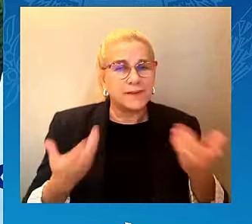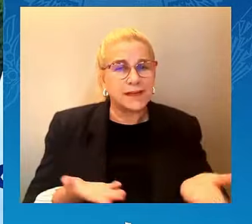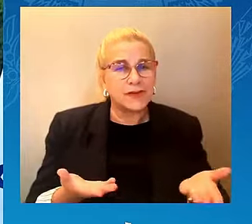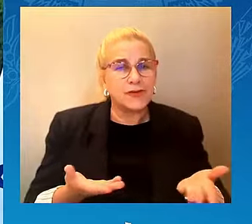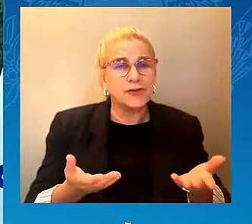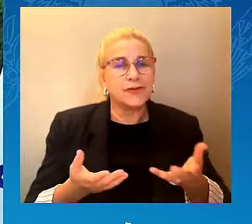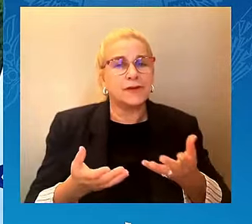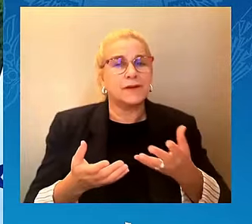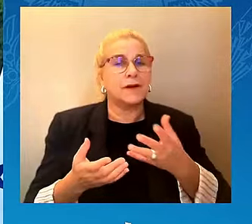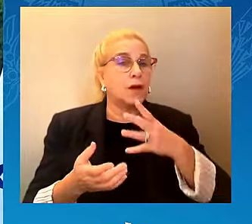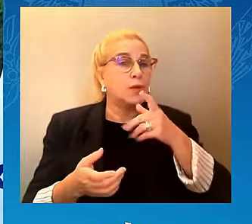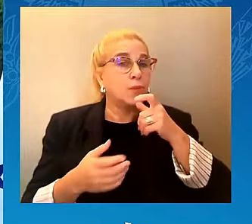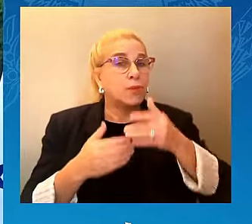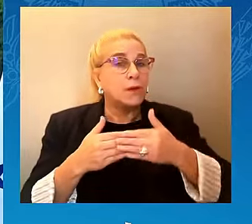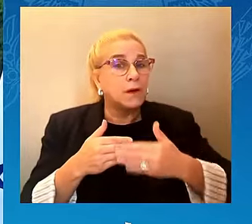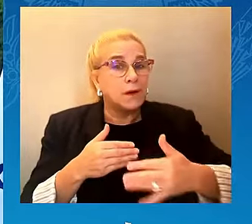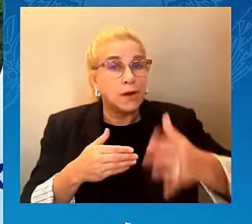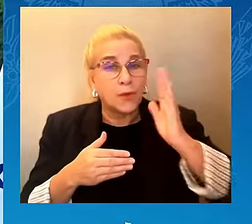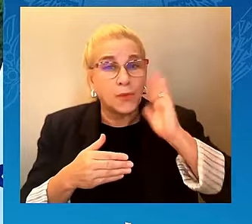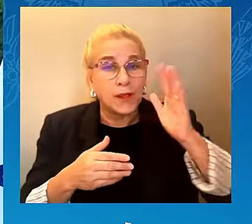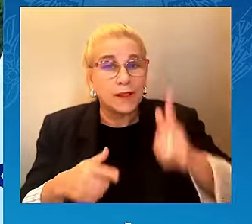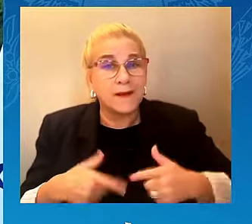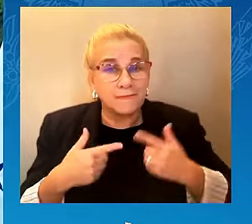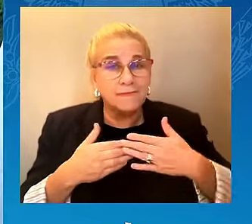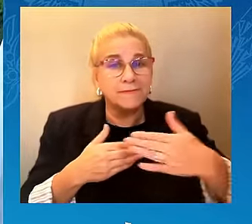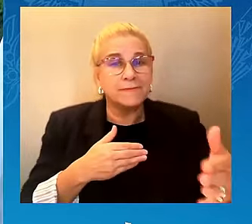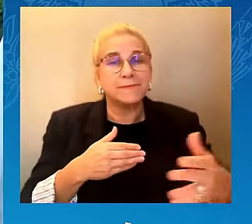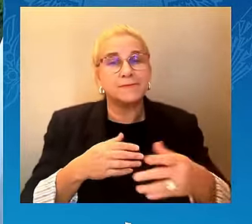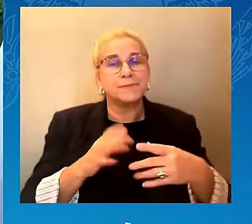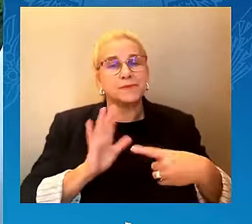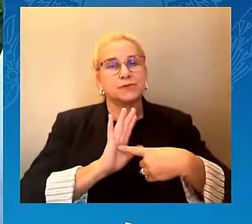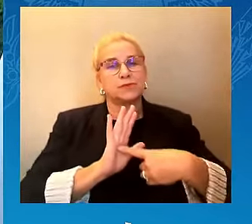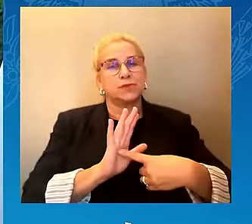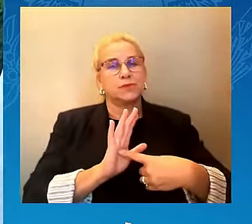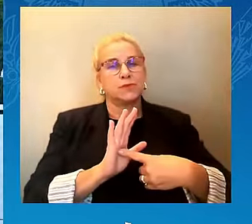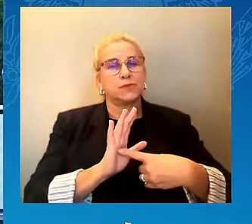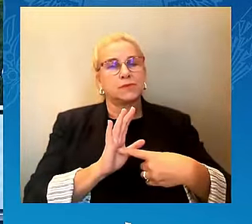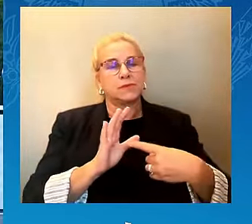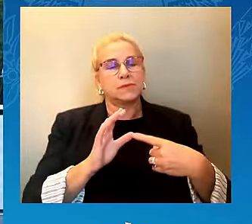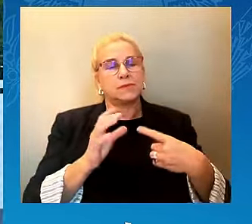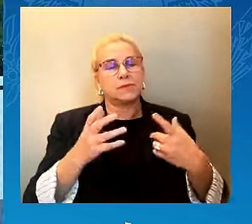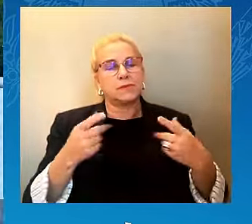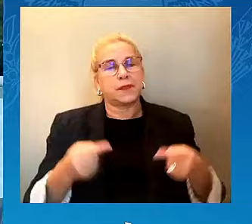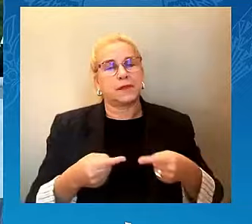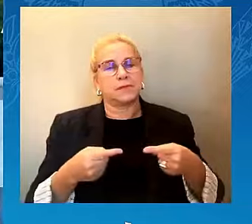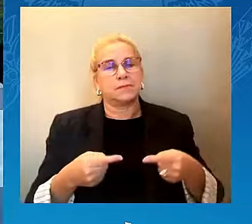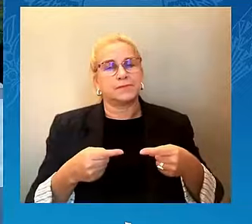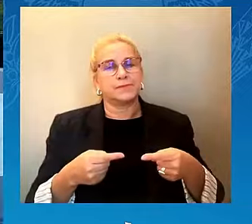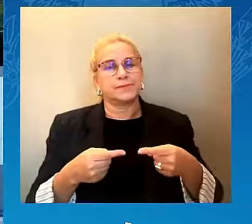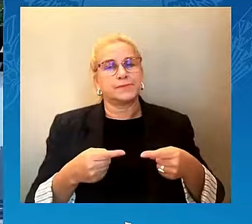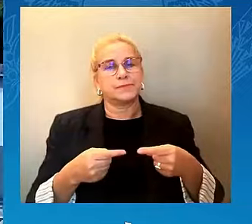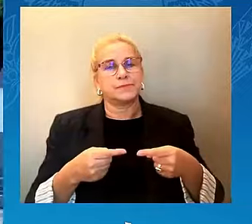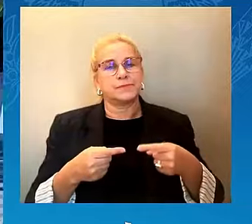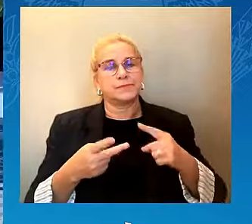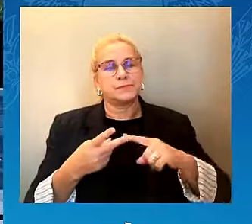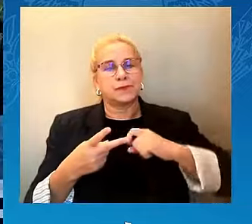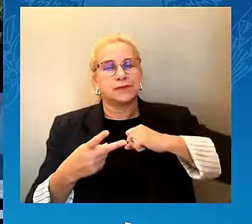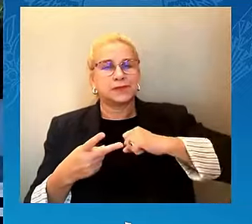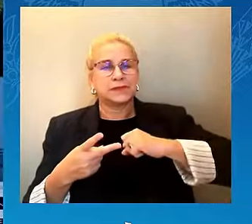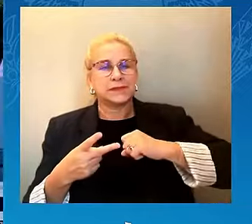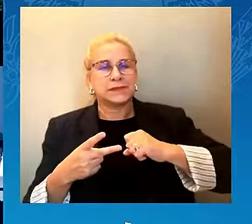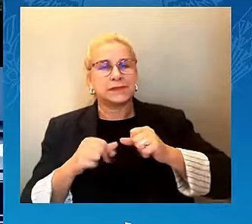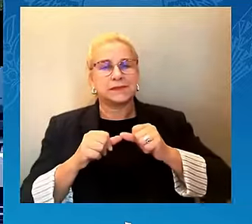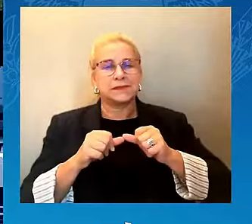people as well as the resilience and hope of the Jewish people. May the memory of those